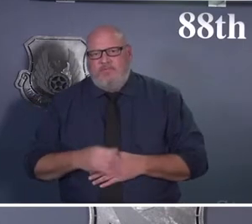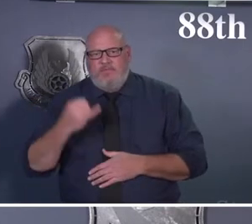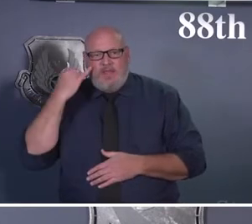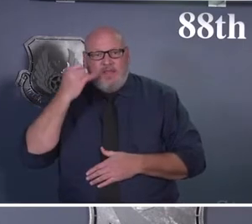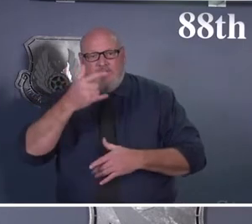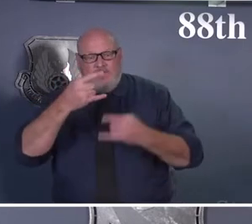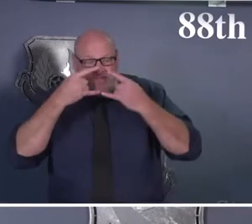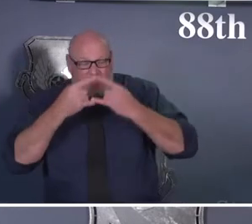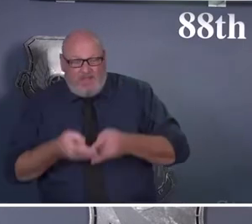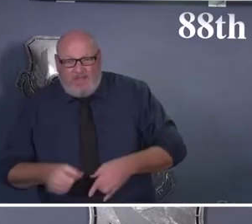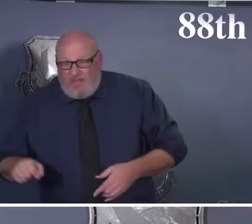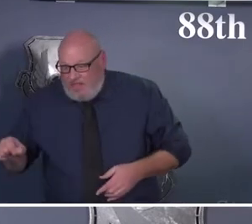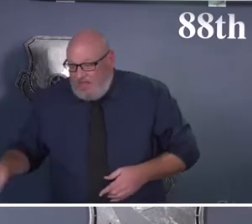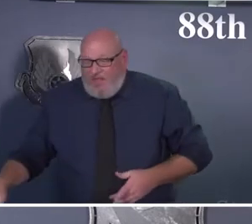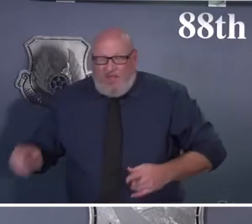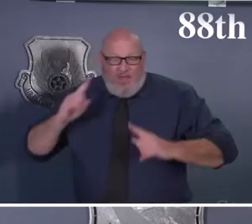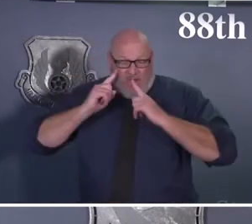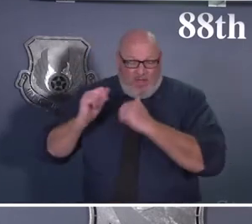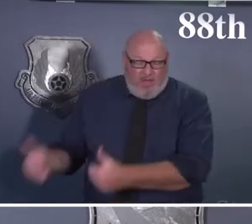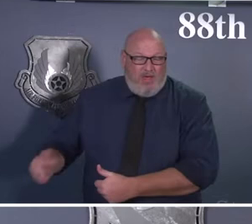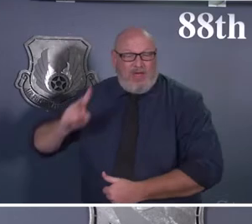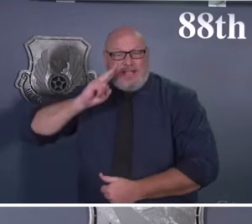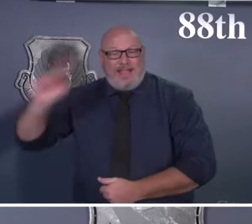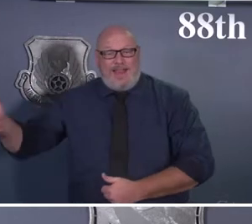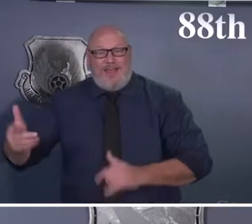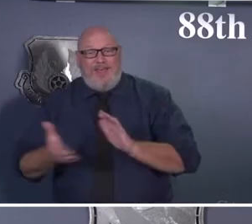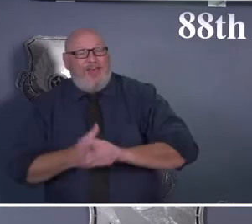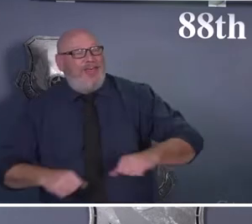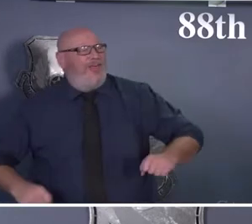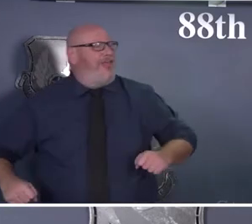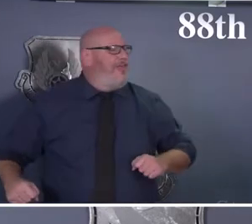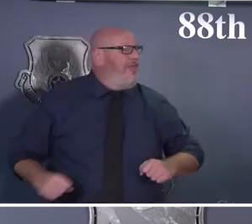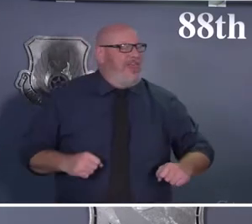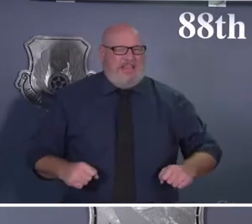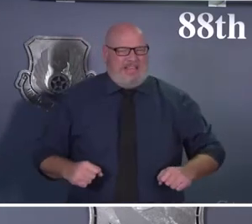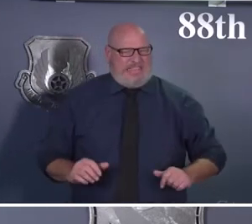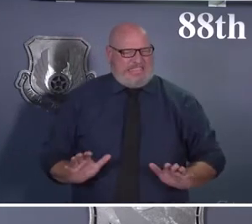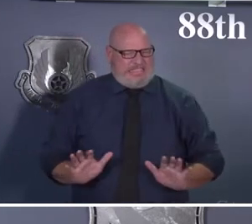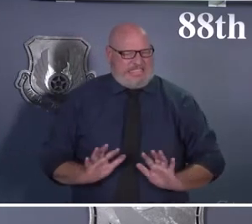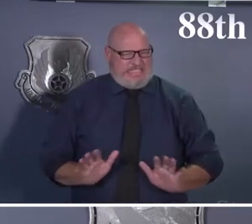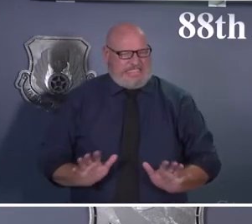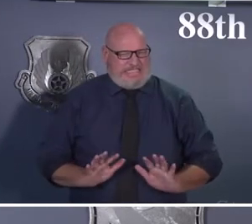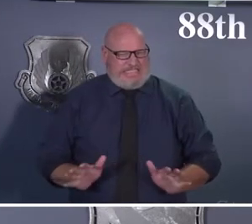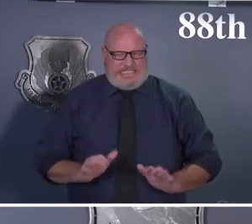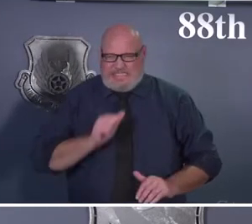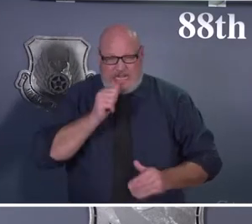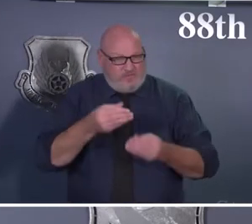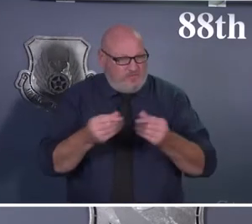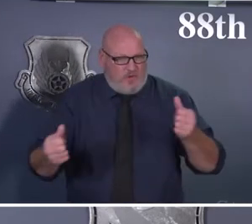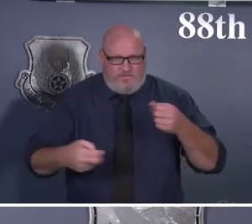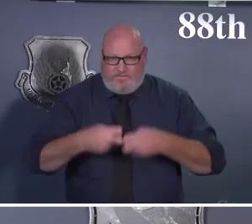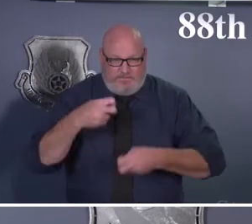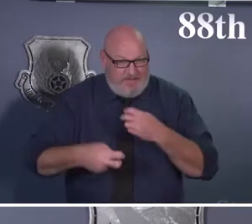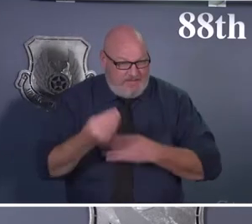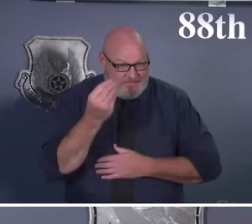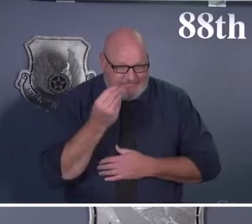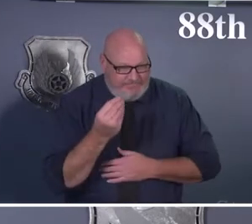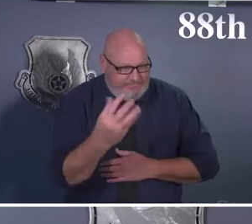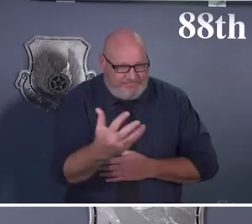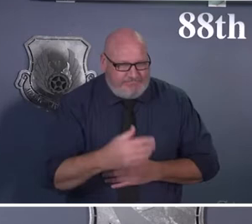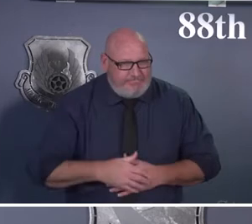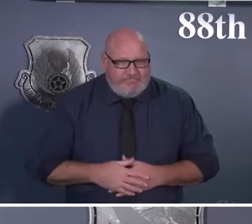course is through. It doesn't actually solve the problem. The OSD has given us an order to follow the CDC